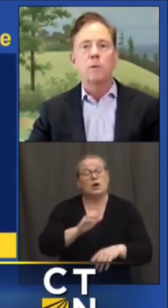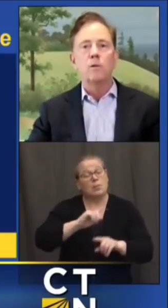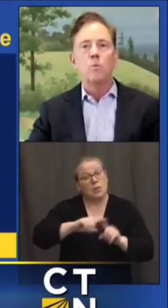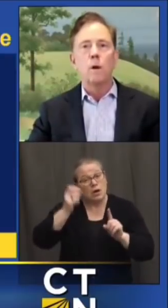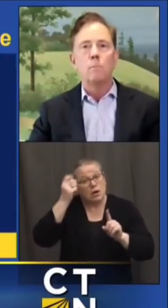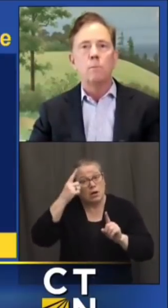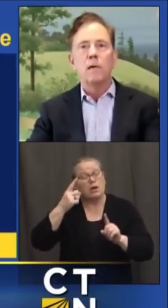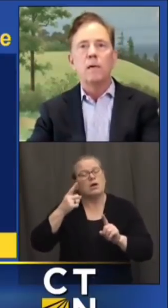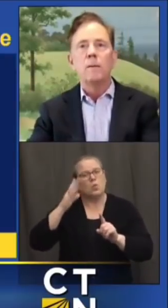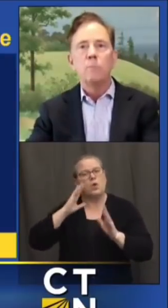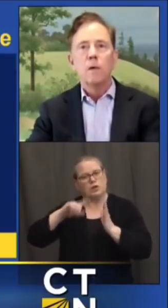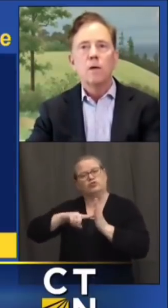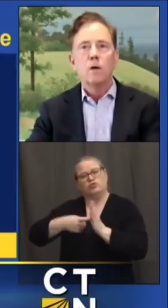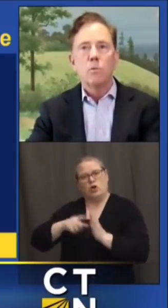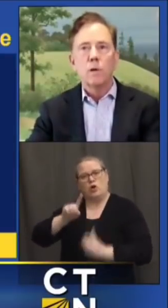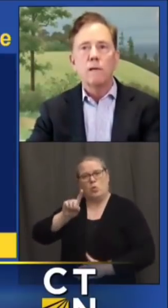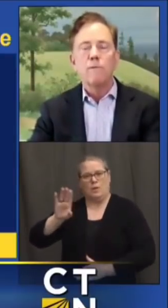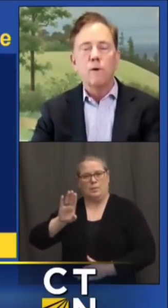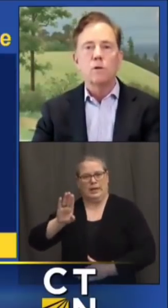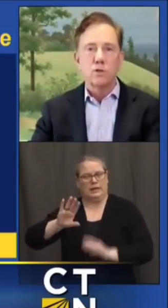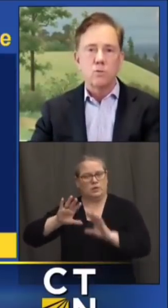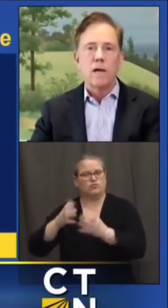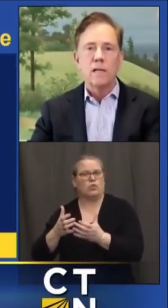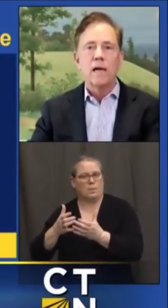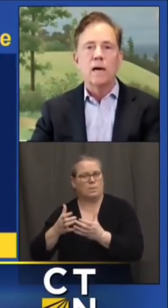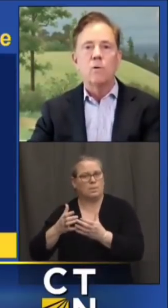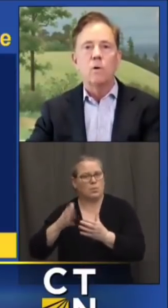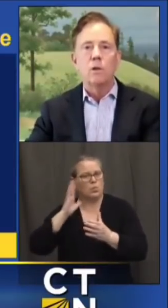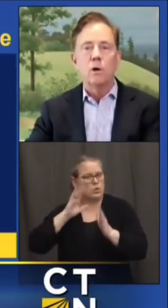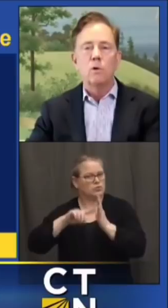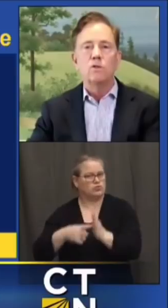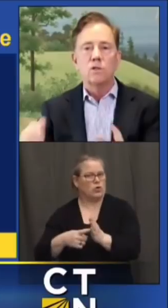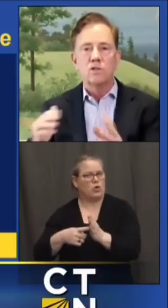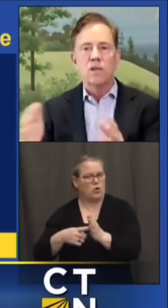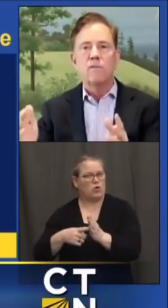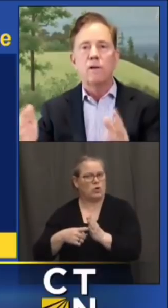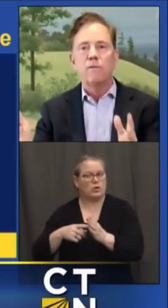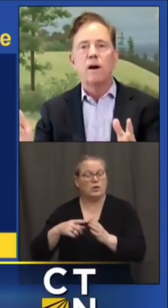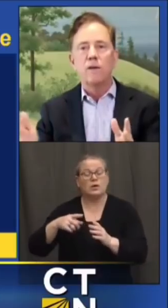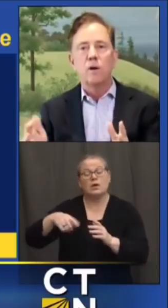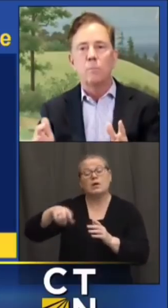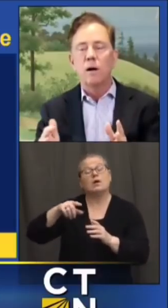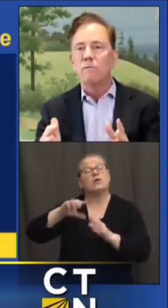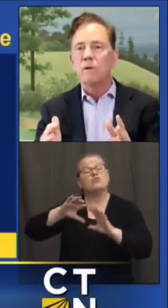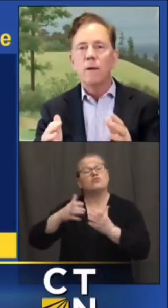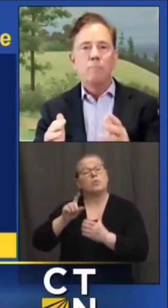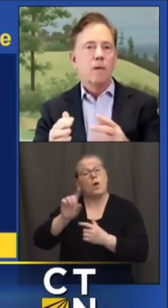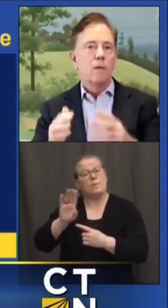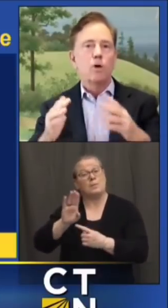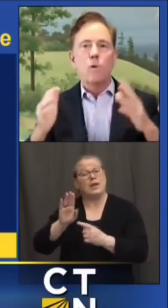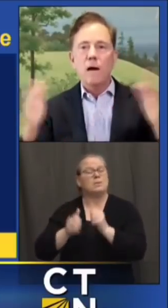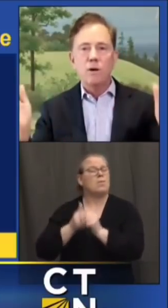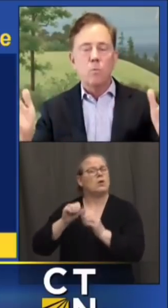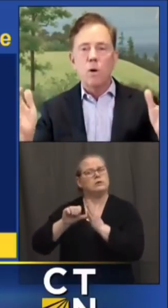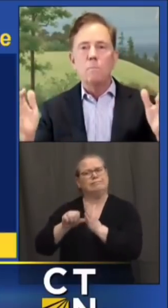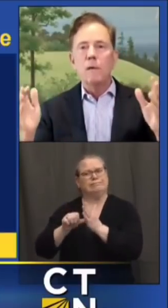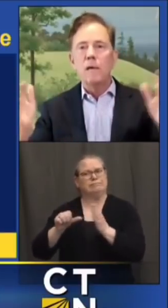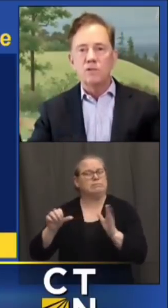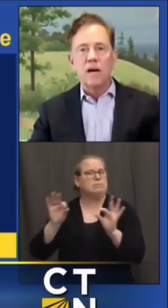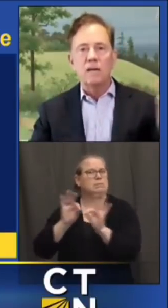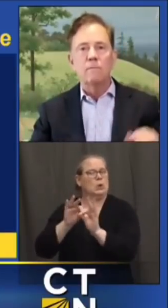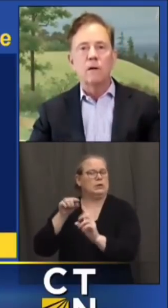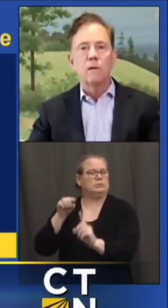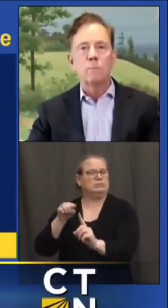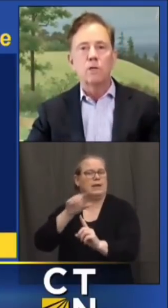people in 1b you know really focused right now on those 75 and above the crowd in 1b